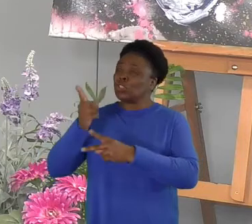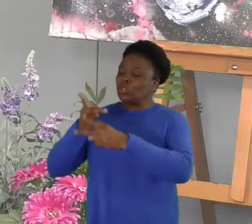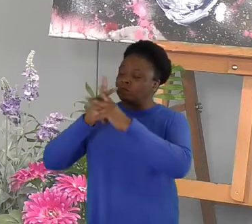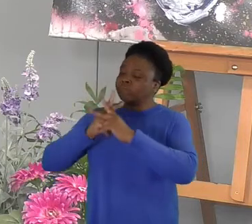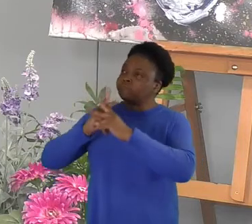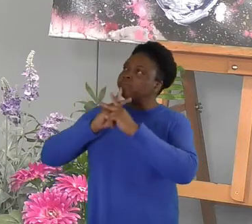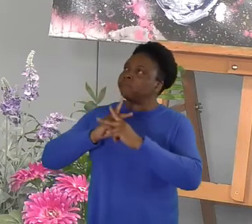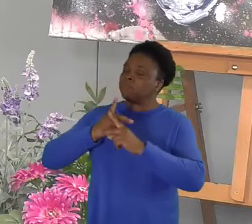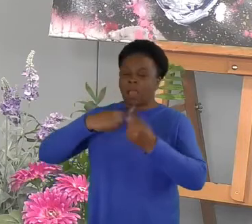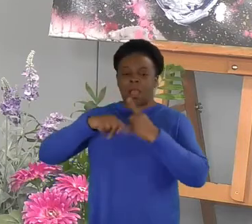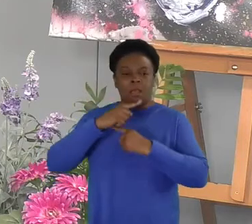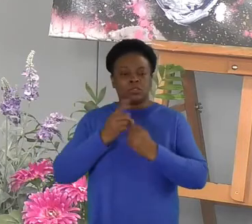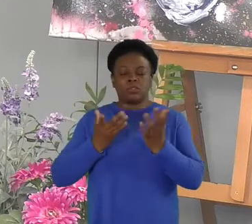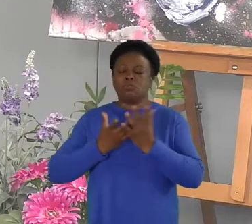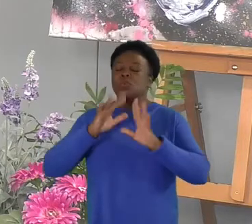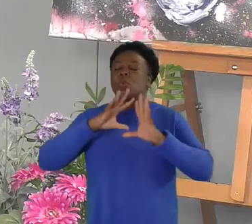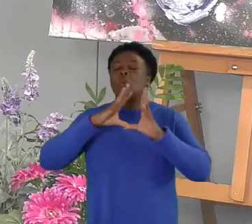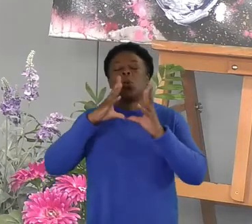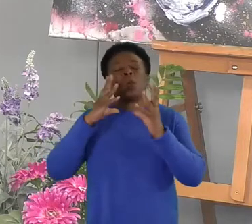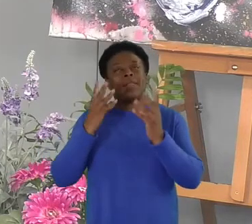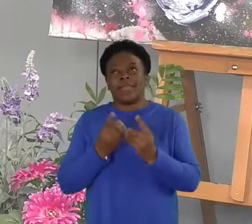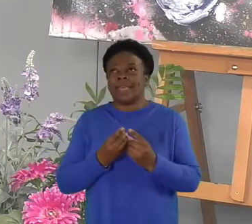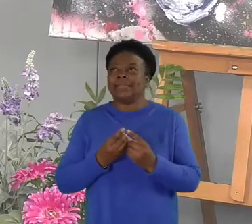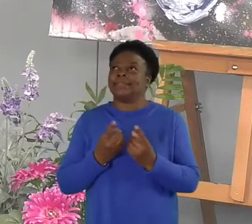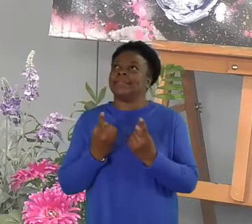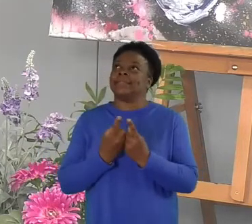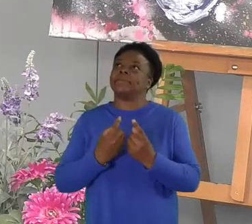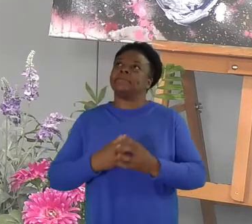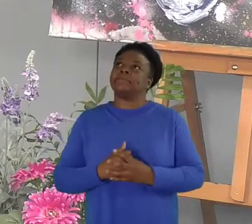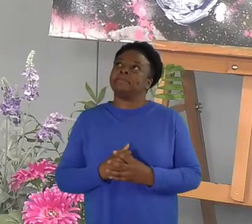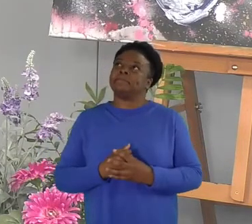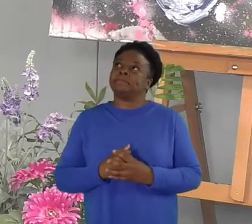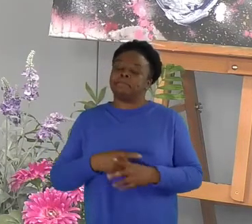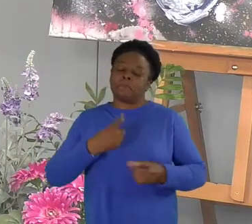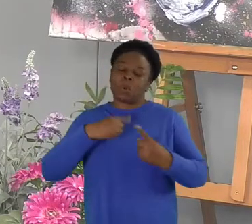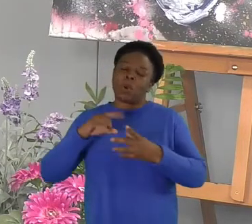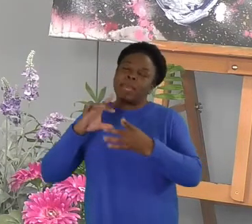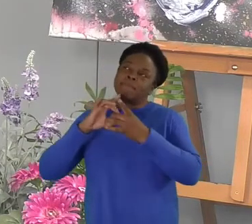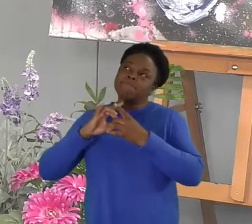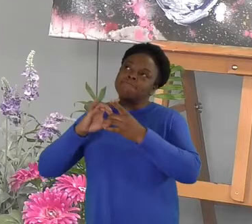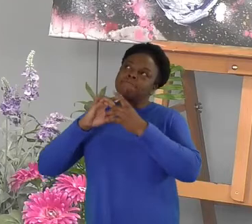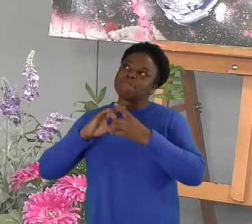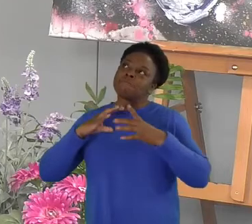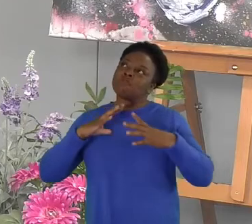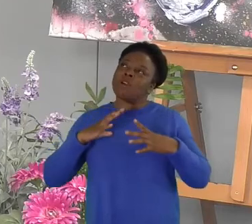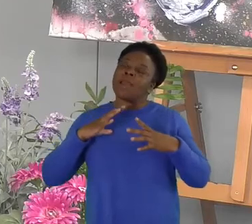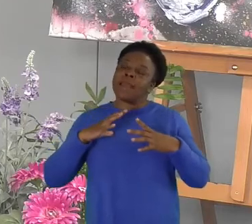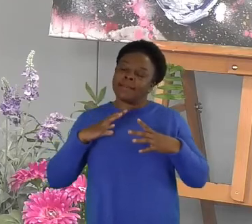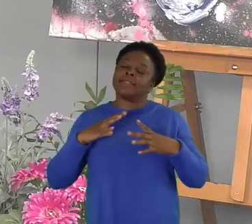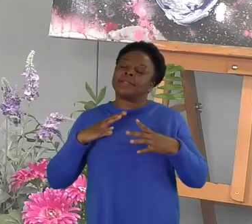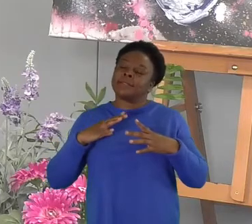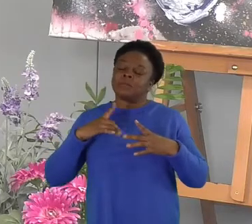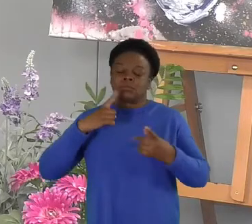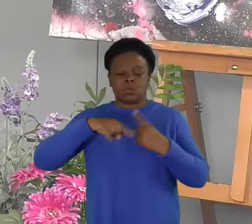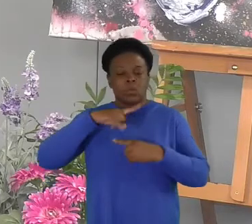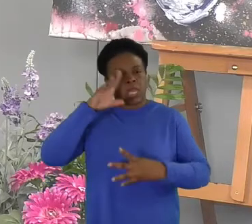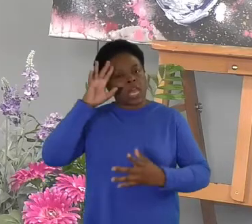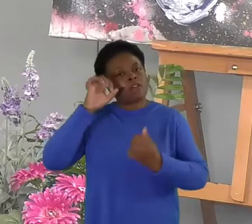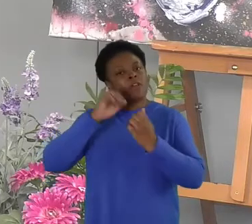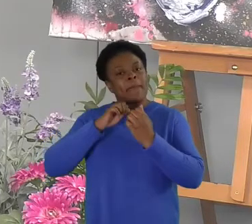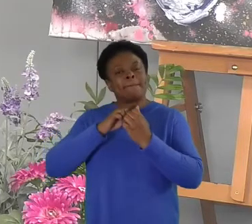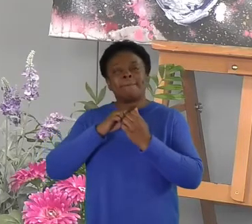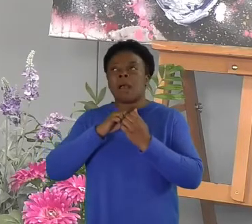and through all things. And as we sit with you, we remember again in the quietness